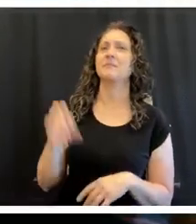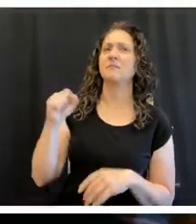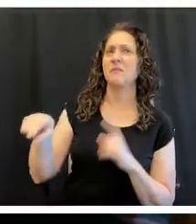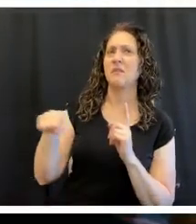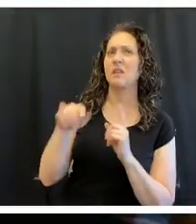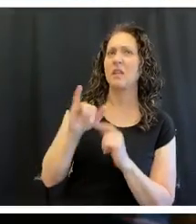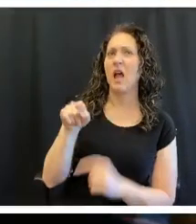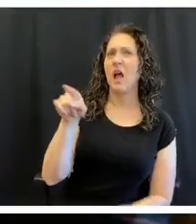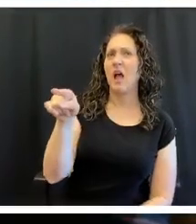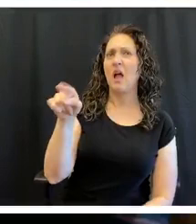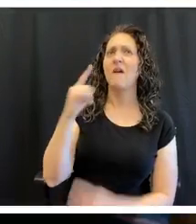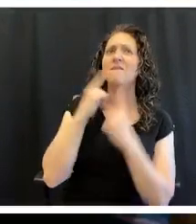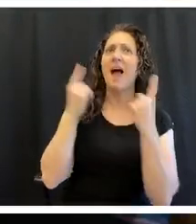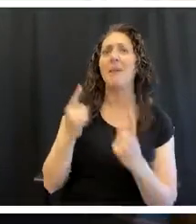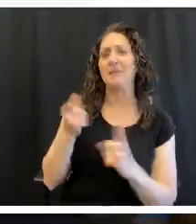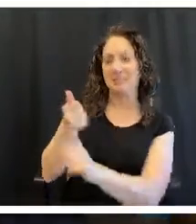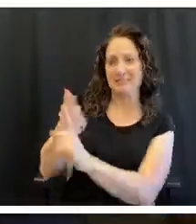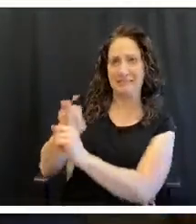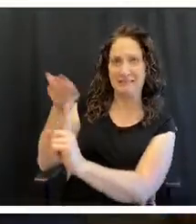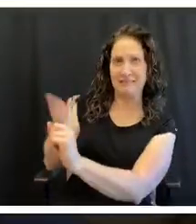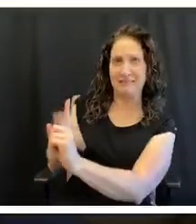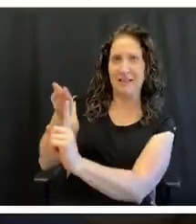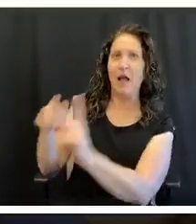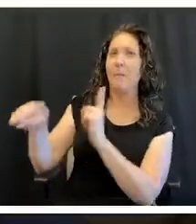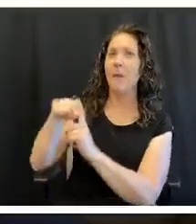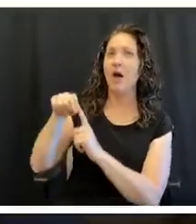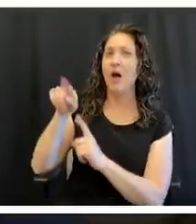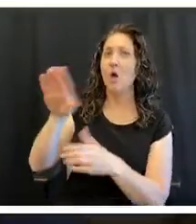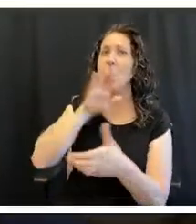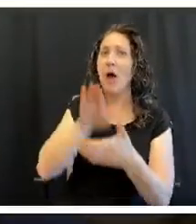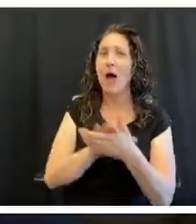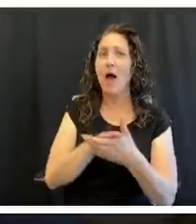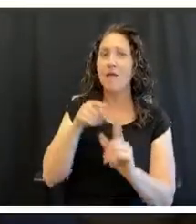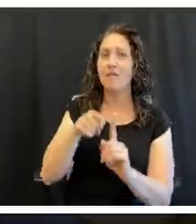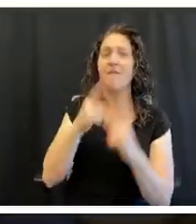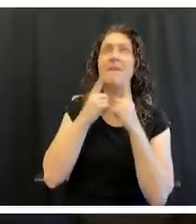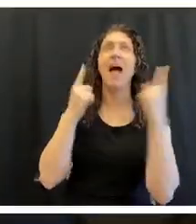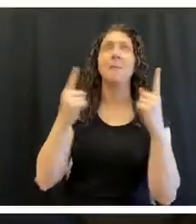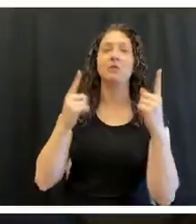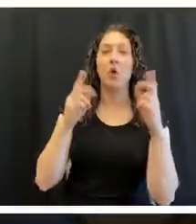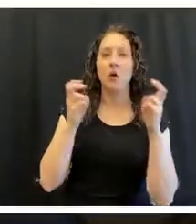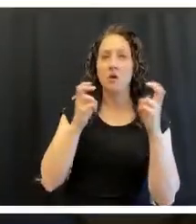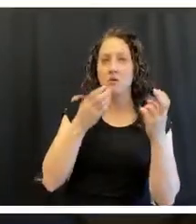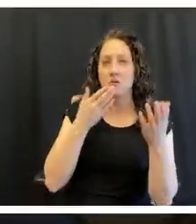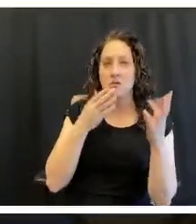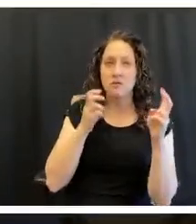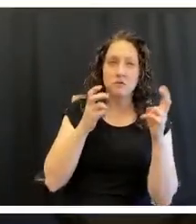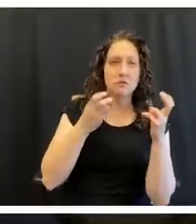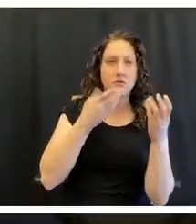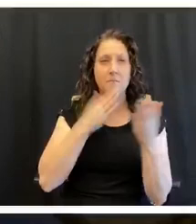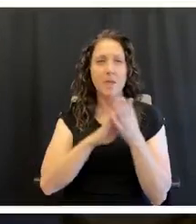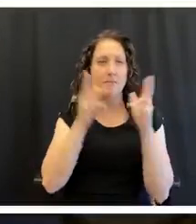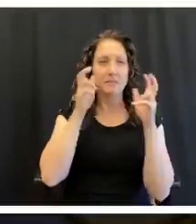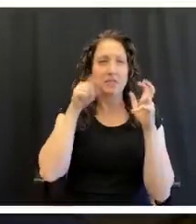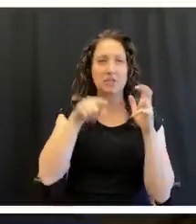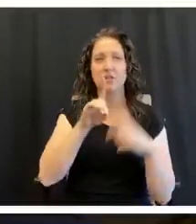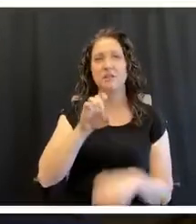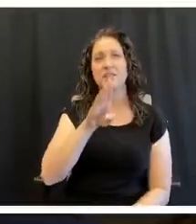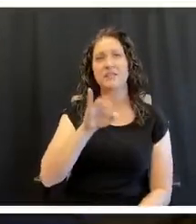famous in your own right, but you're also married to the famous, or should we say infamous, Debbie Bando. Yes, ma'am.